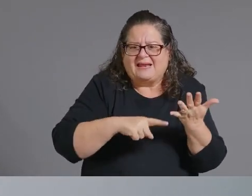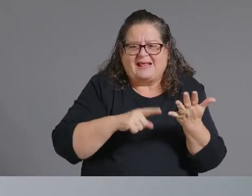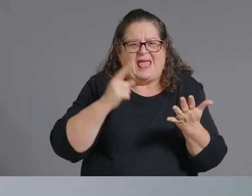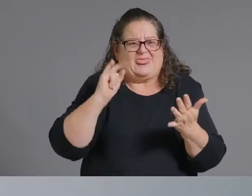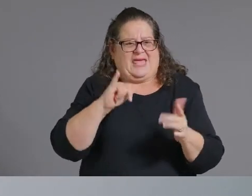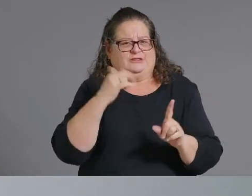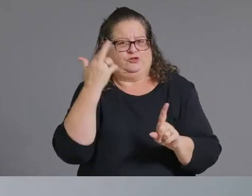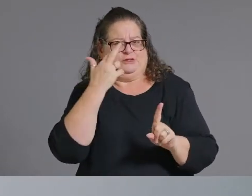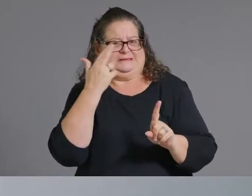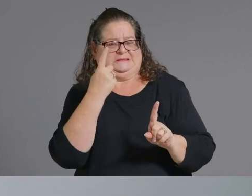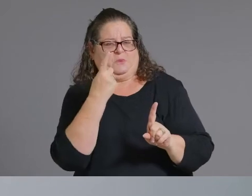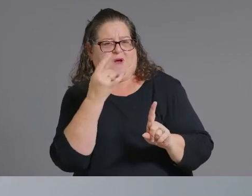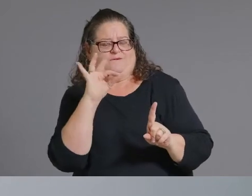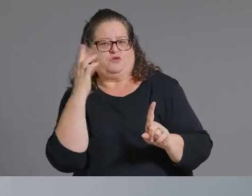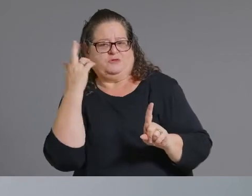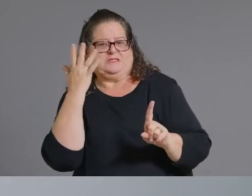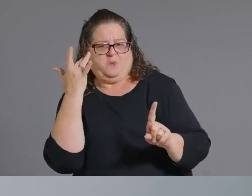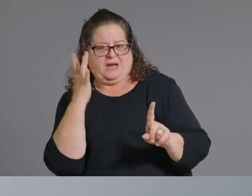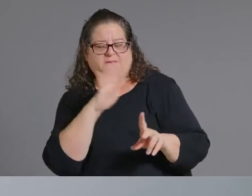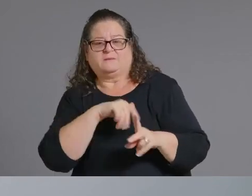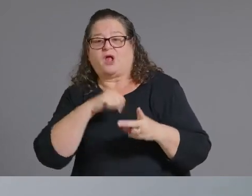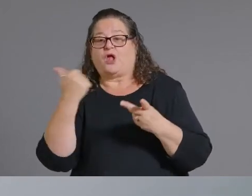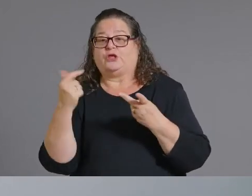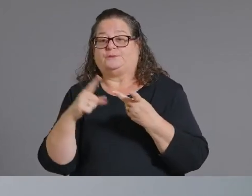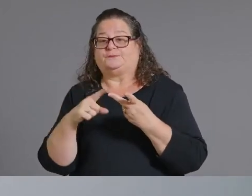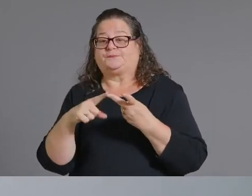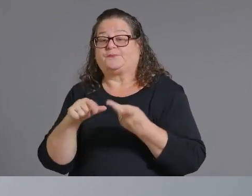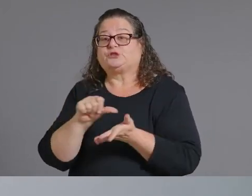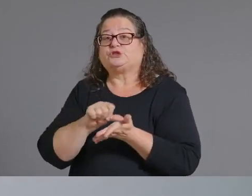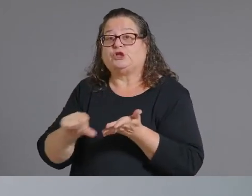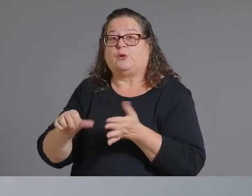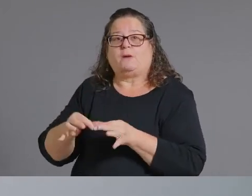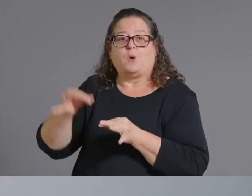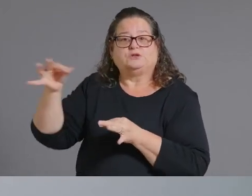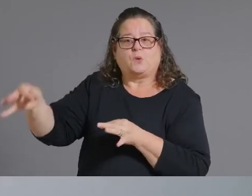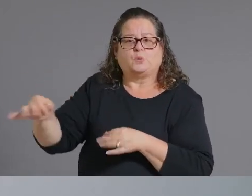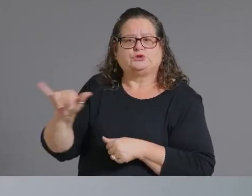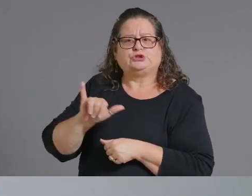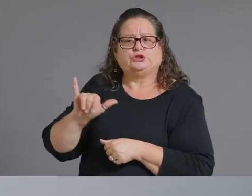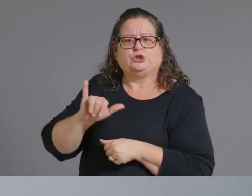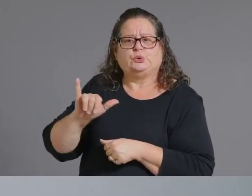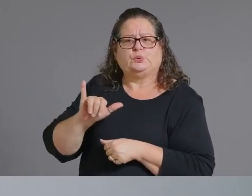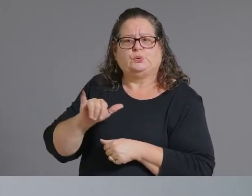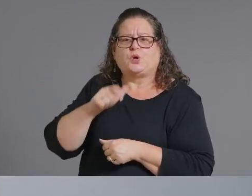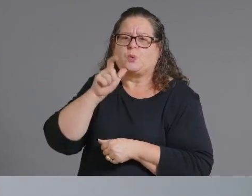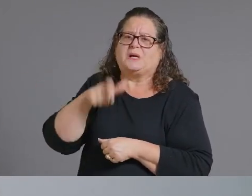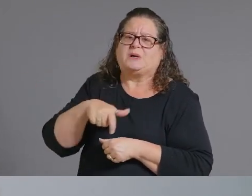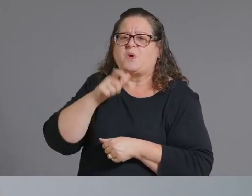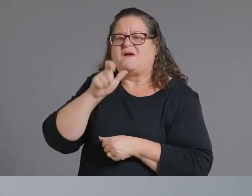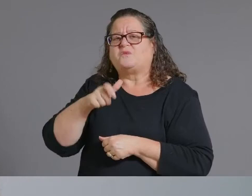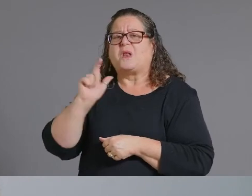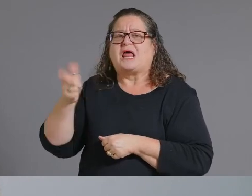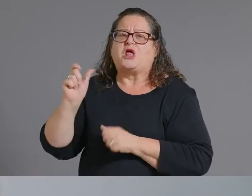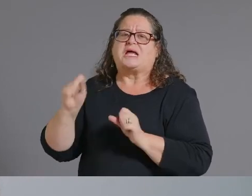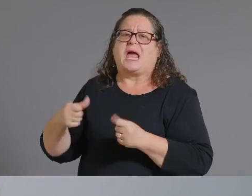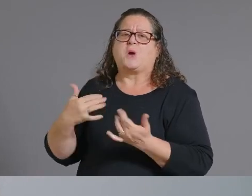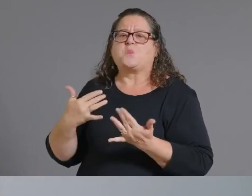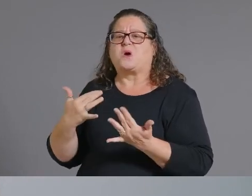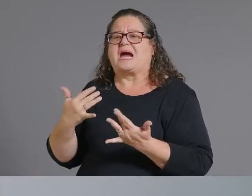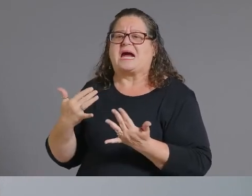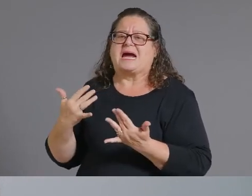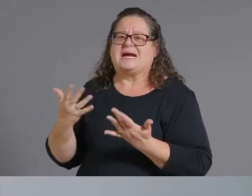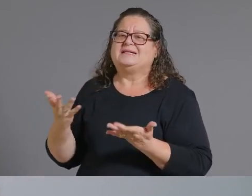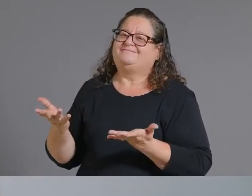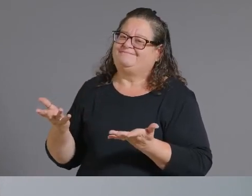put off surgical procedures or um were considered elective during um when we held elective surgeries to